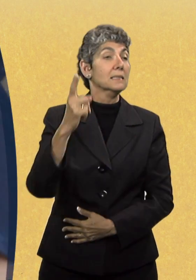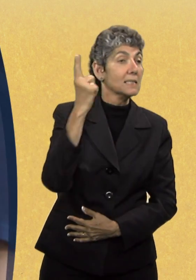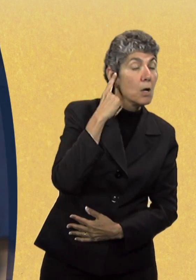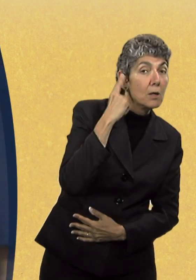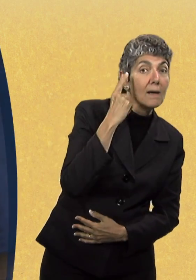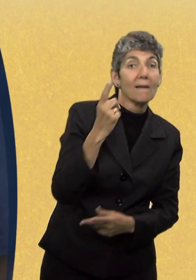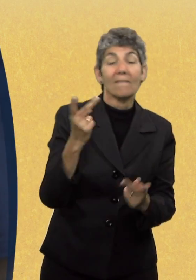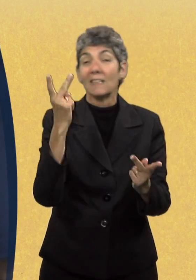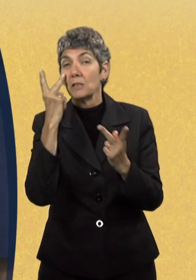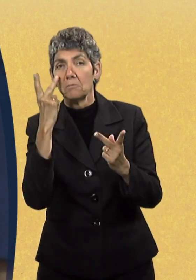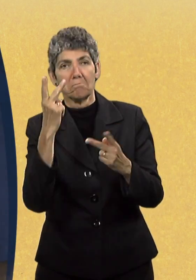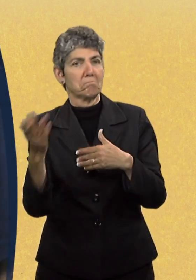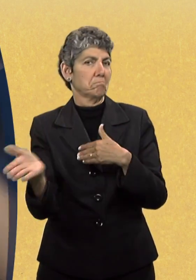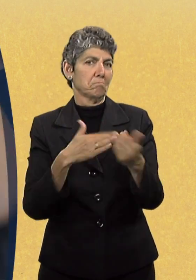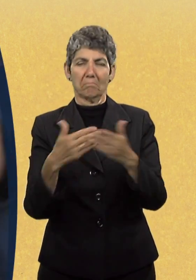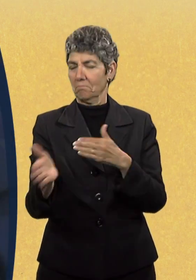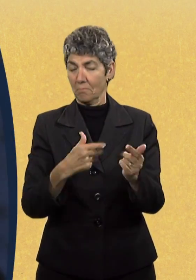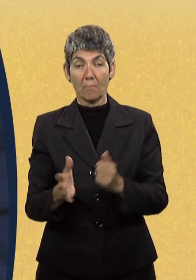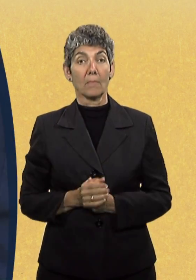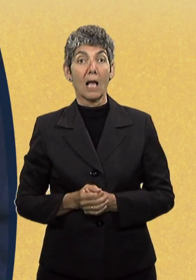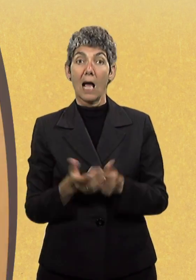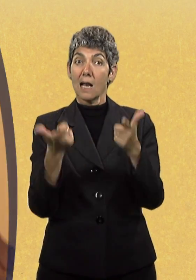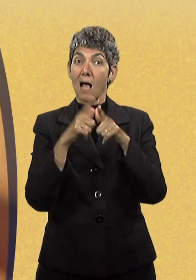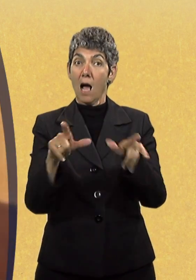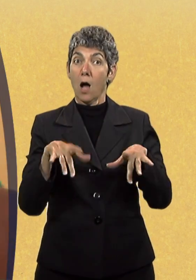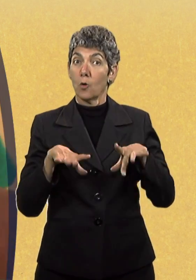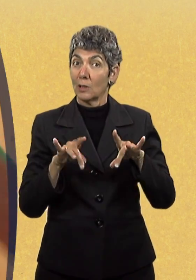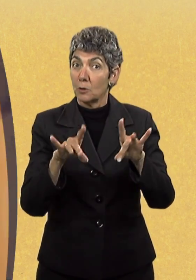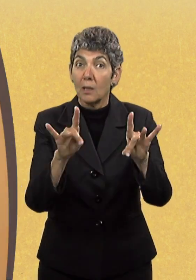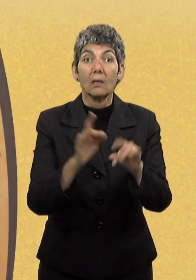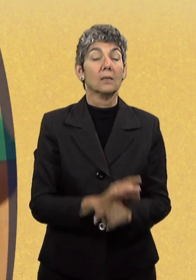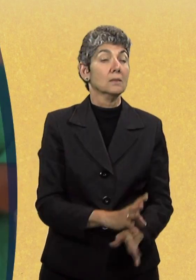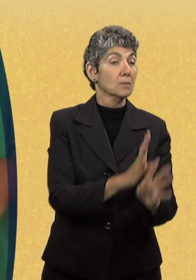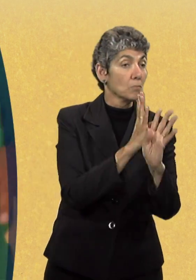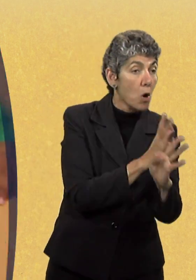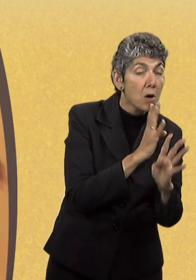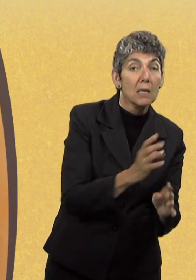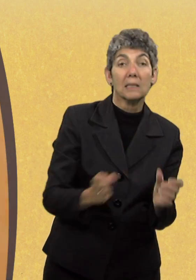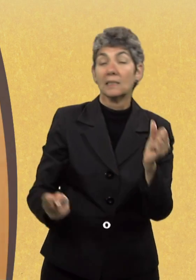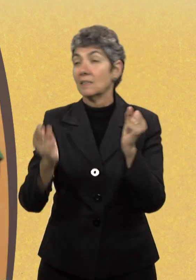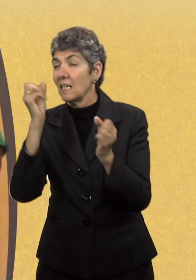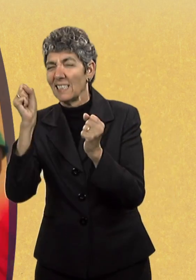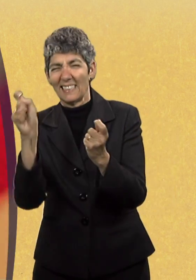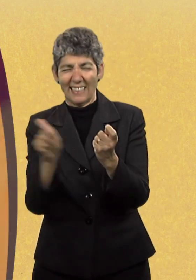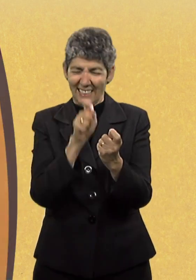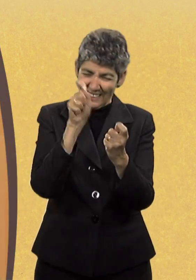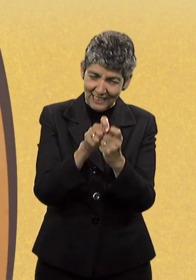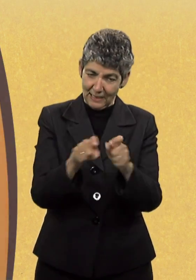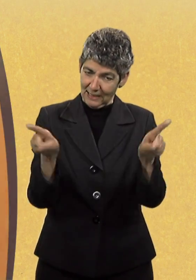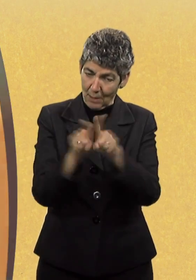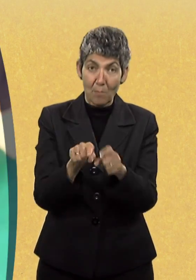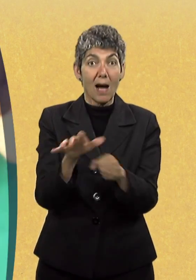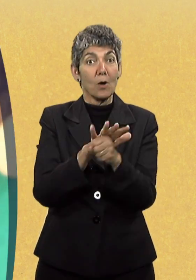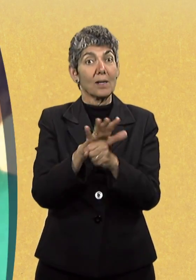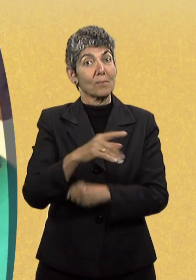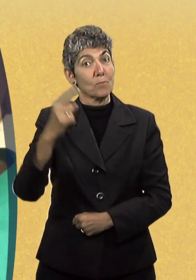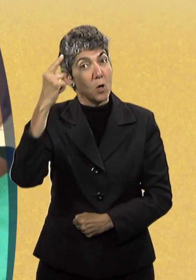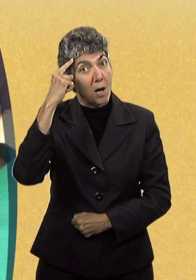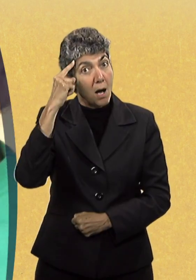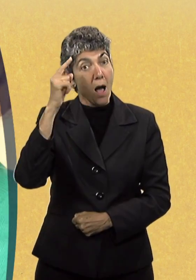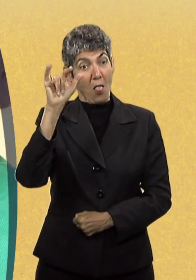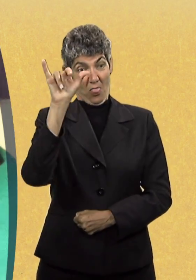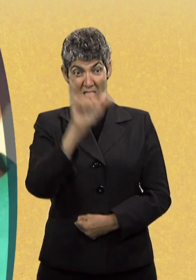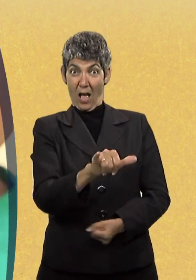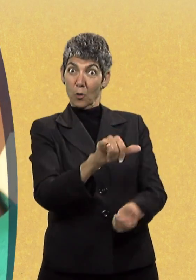sign language is identical to the acquisition of speech. And this teaches us that the human brain is not